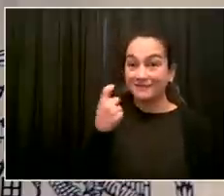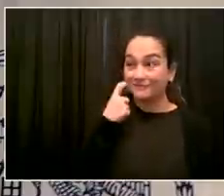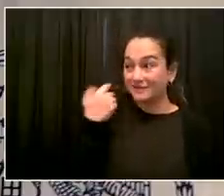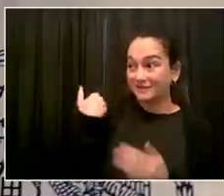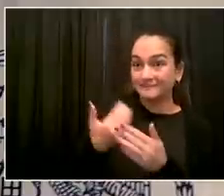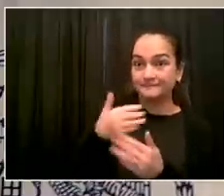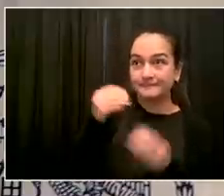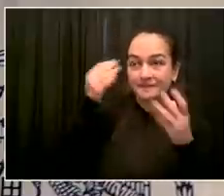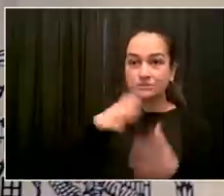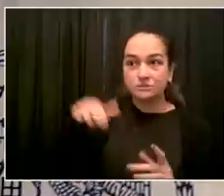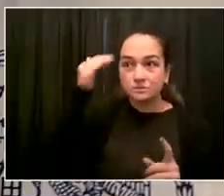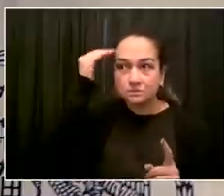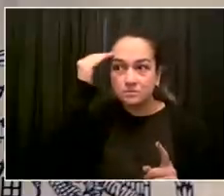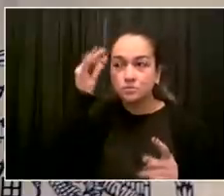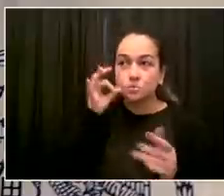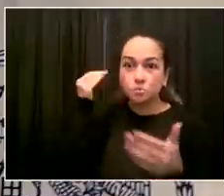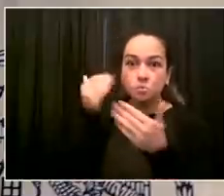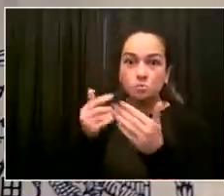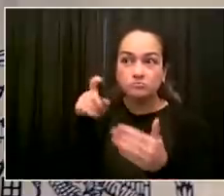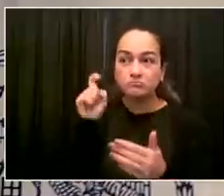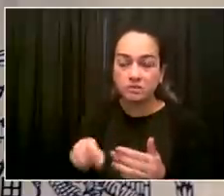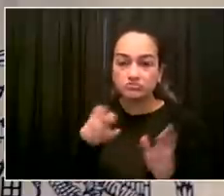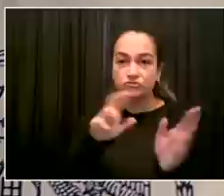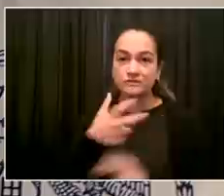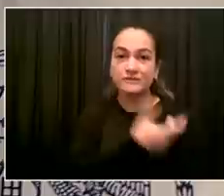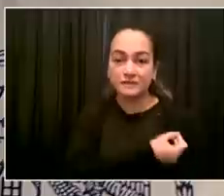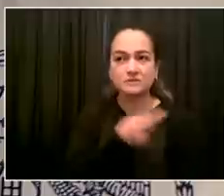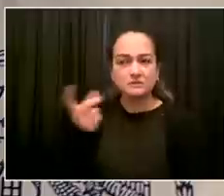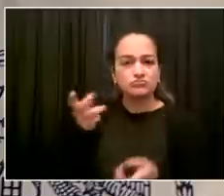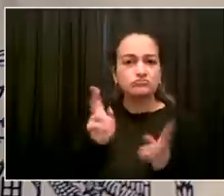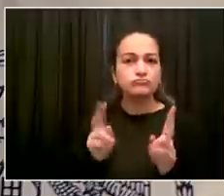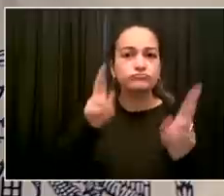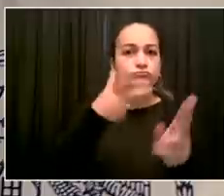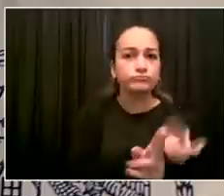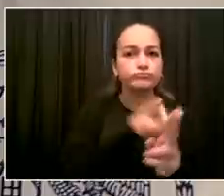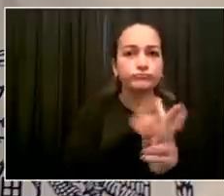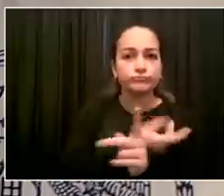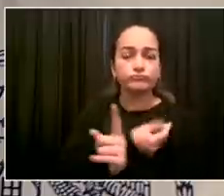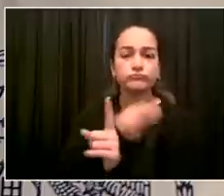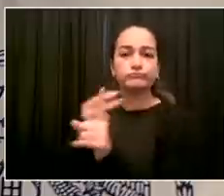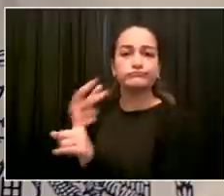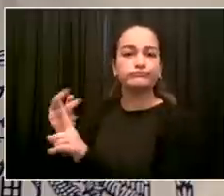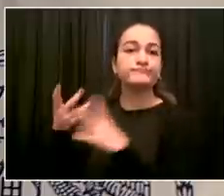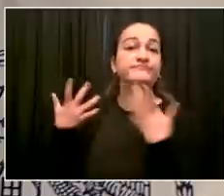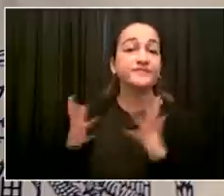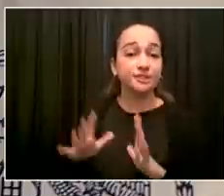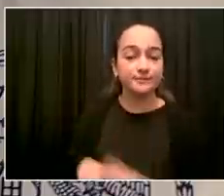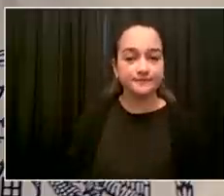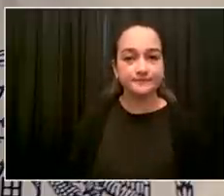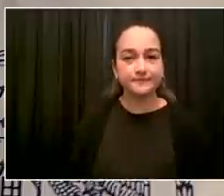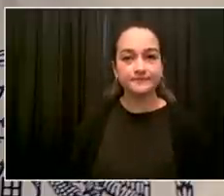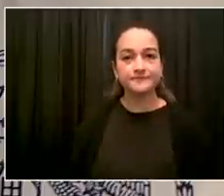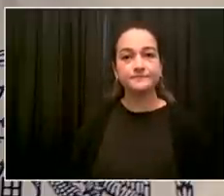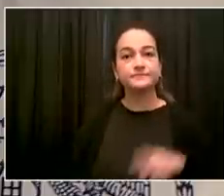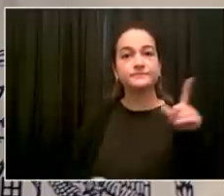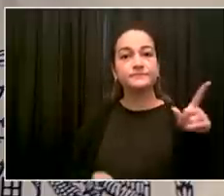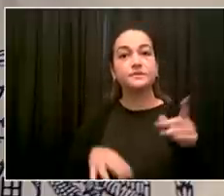this as early as the end of the week, and we're confident we're going to have the personnel we need. Go ahead, Andrew.